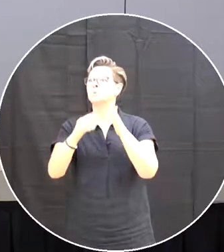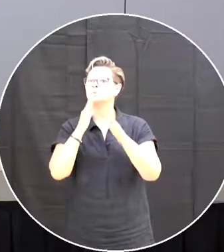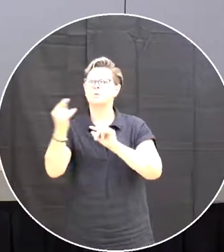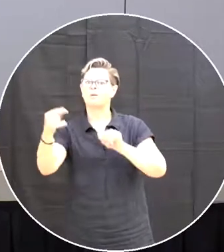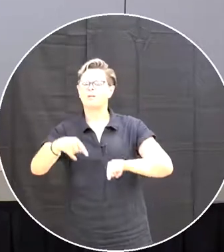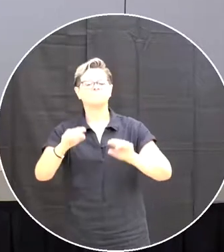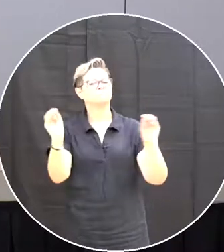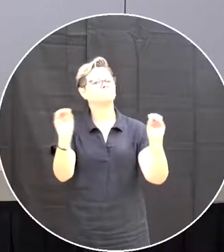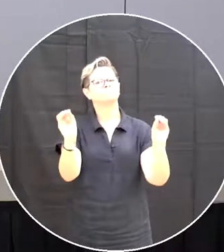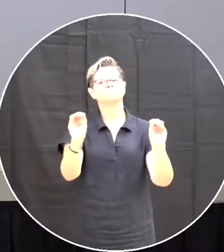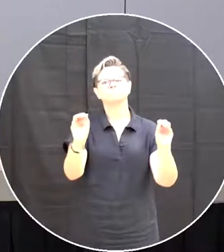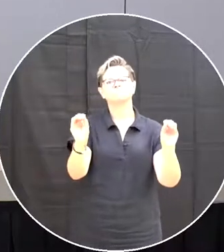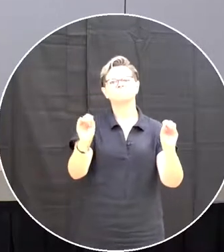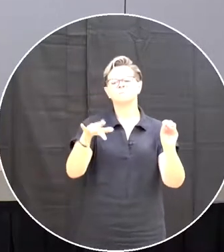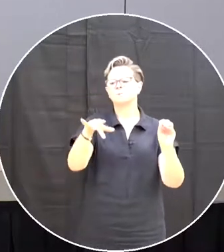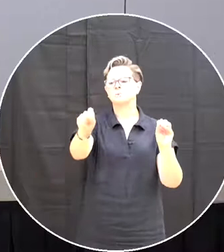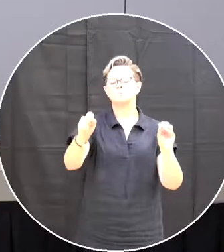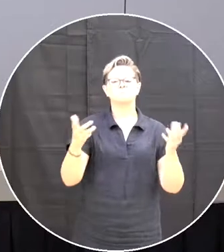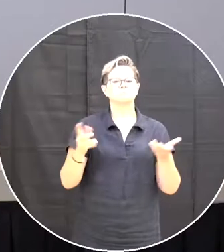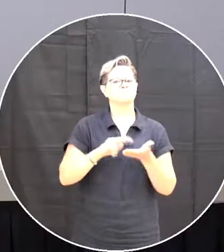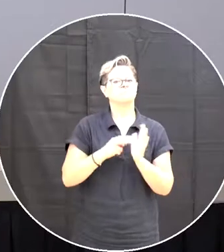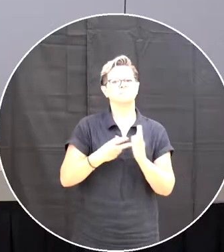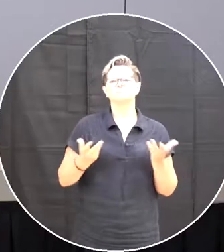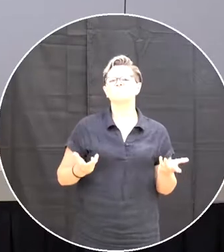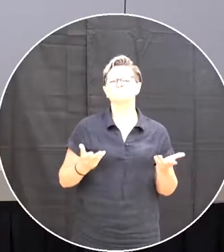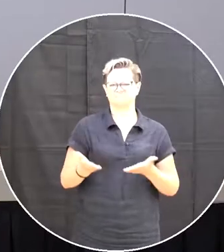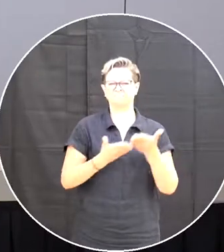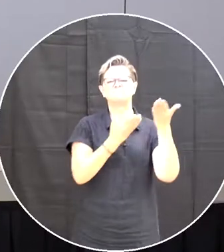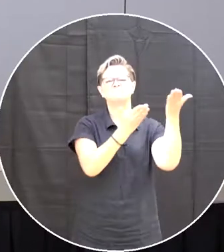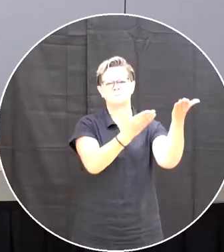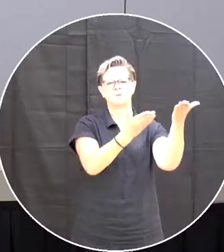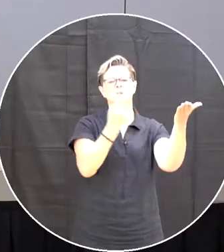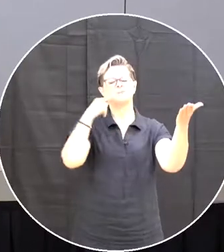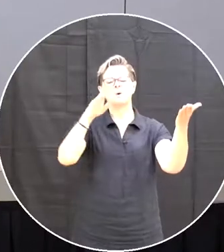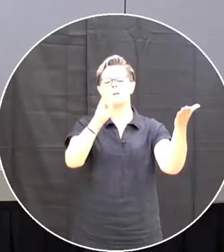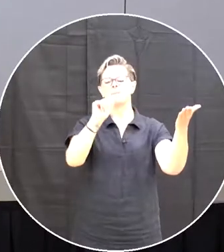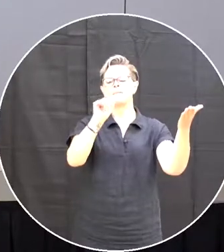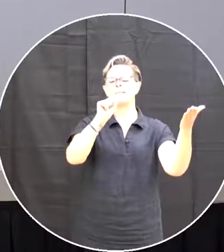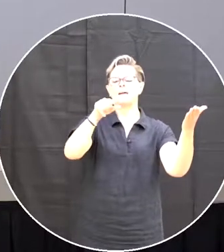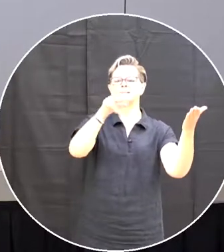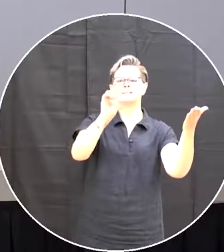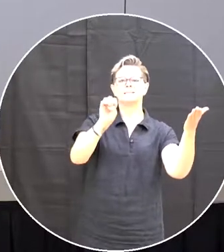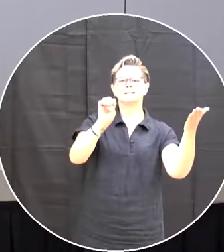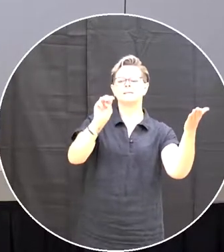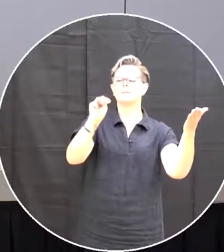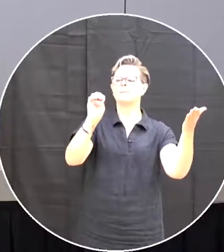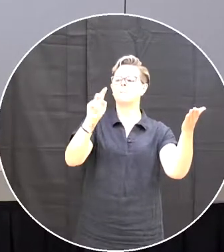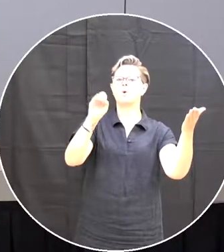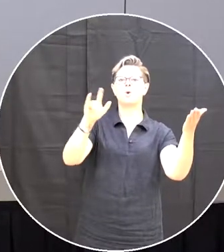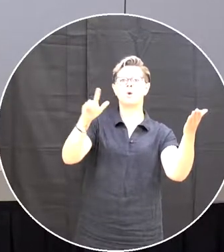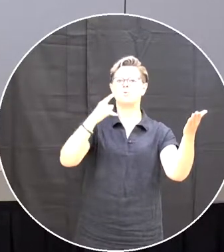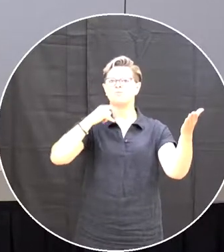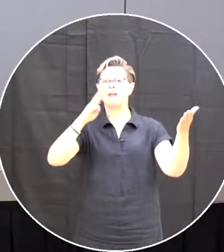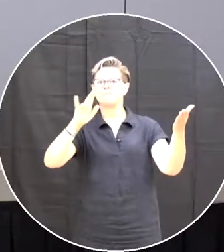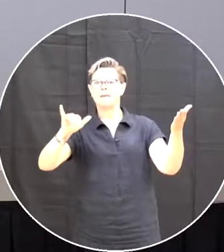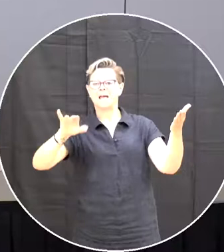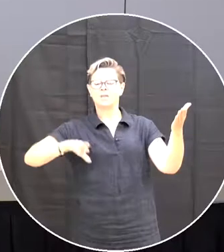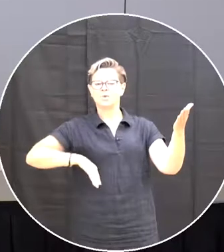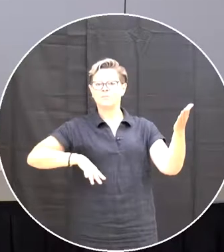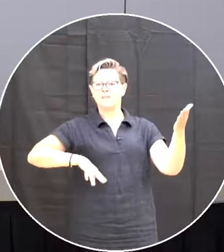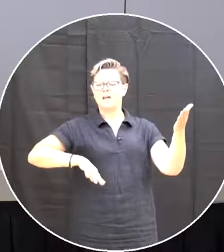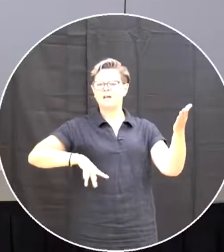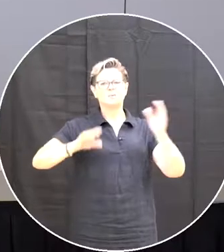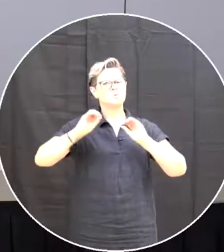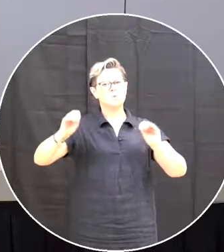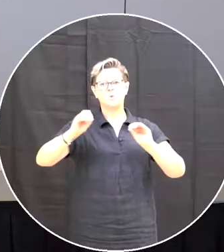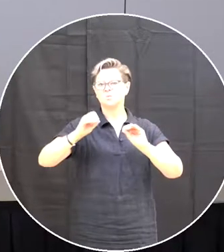and as such i bring the following motion that basque memorial all grade red bay newfoundland has not had children in